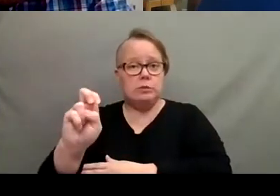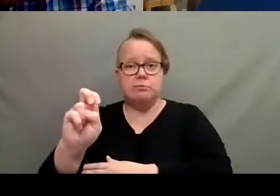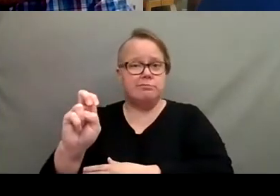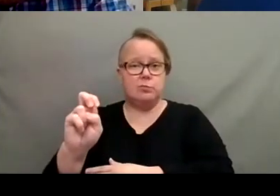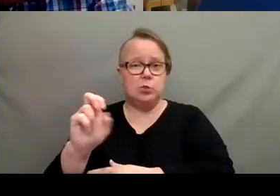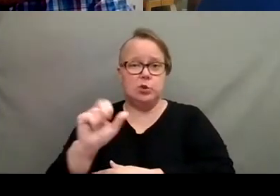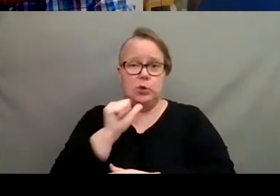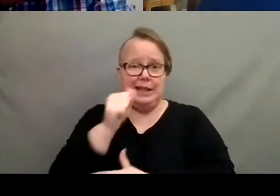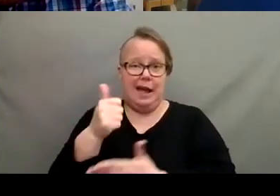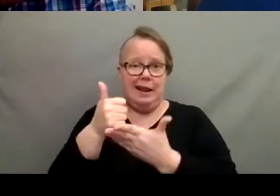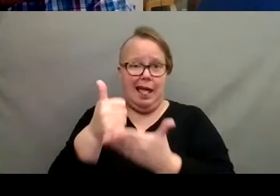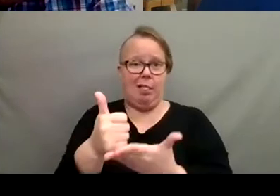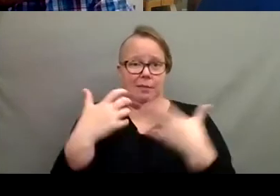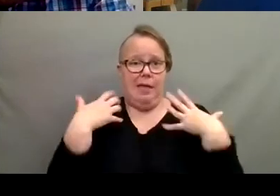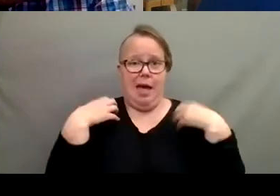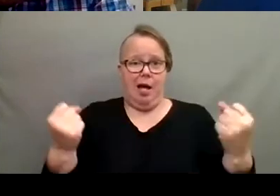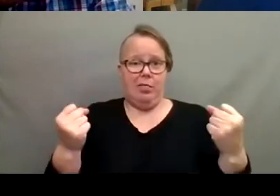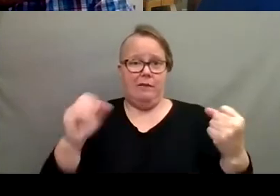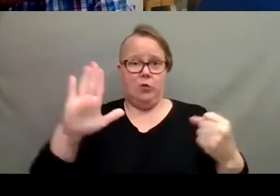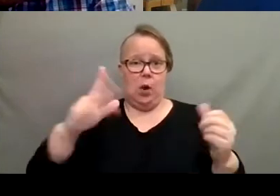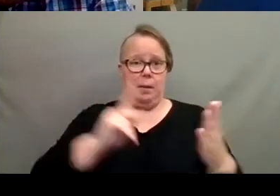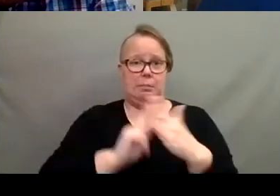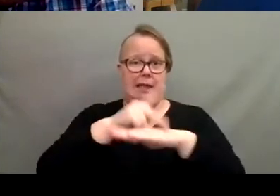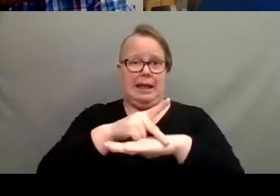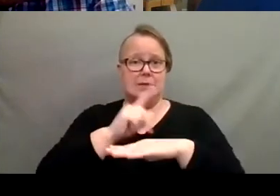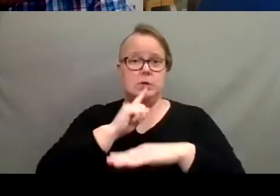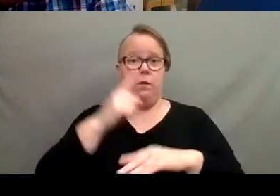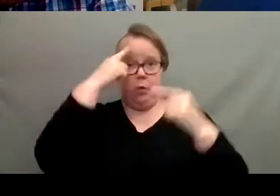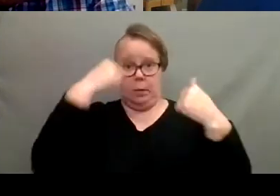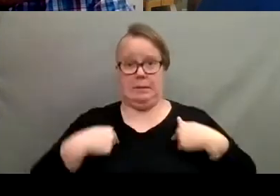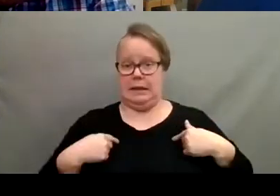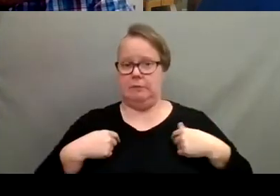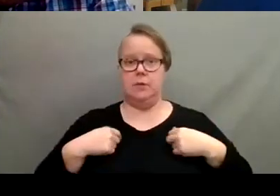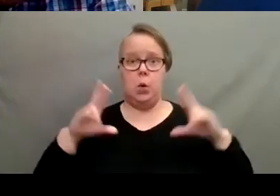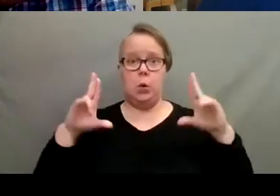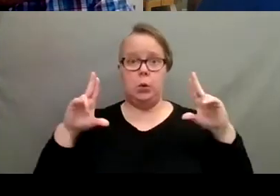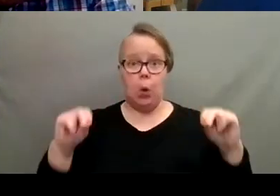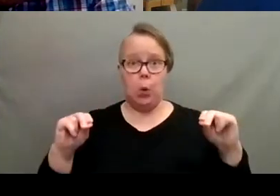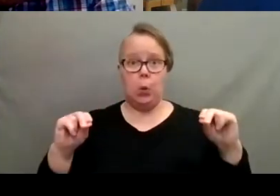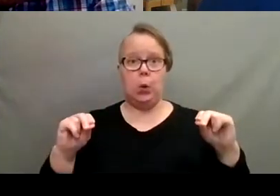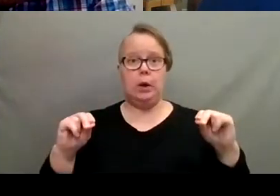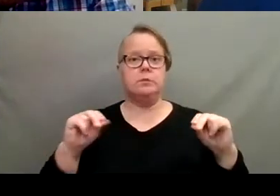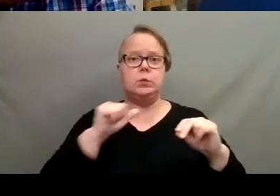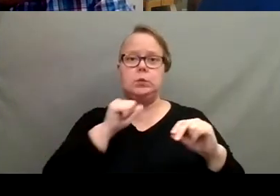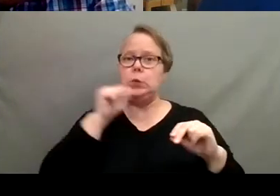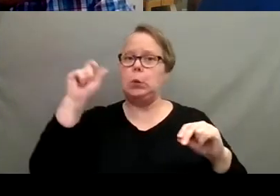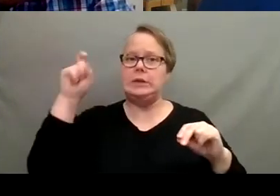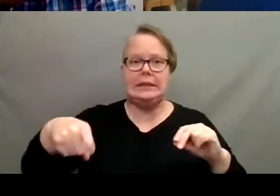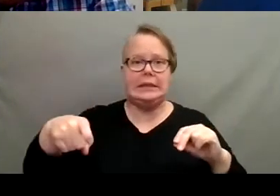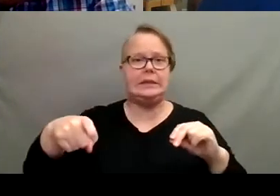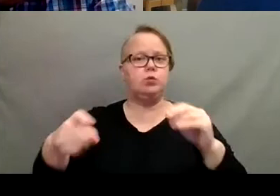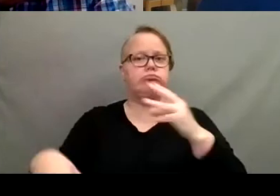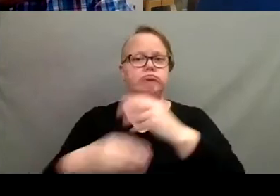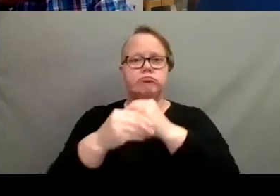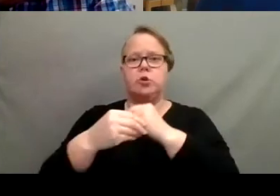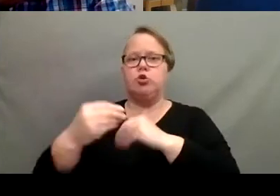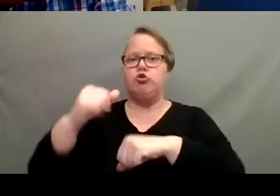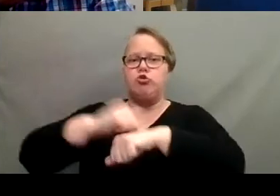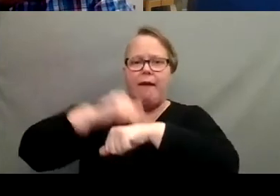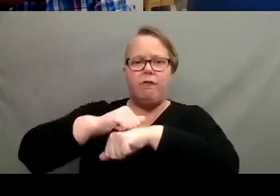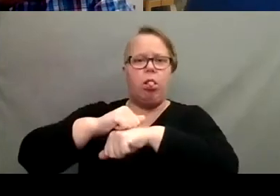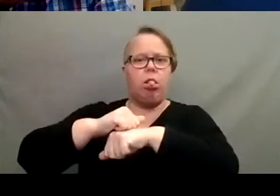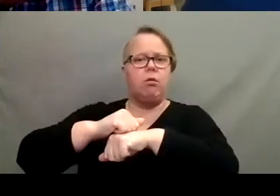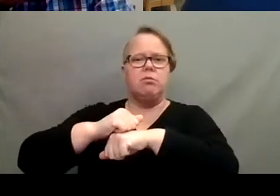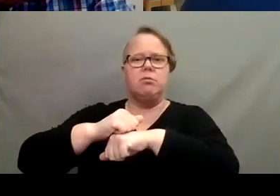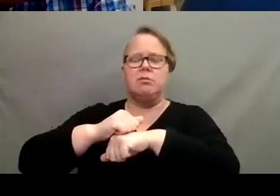going to help the health of your plant. So for me, no, no need to add gravel or any type